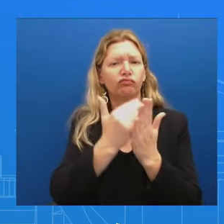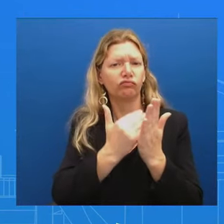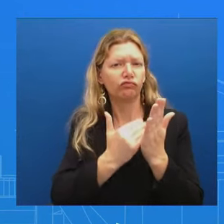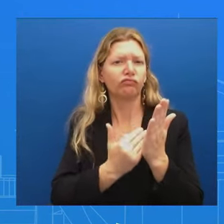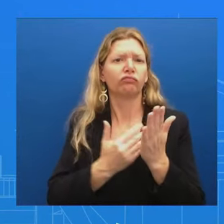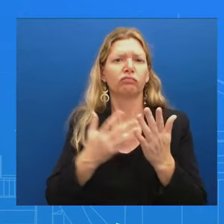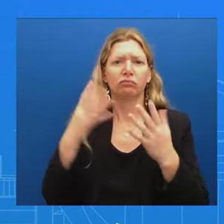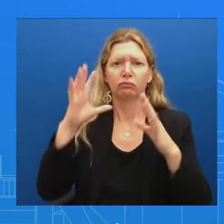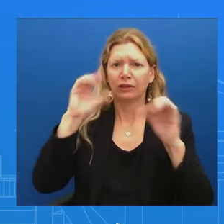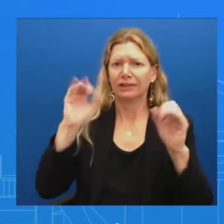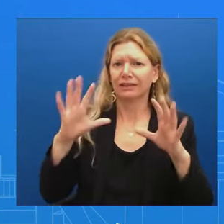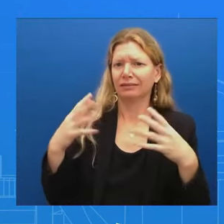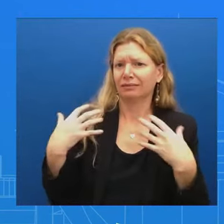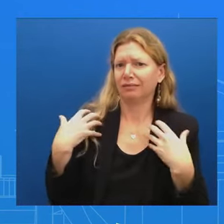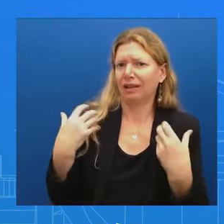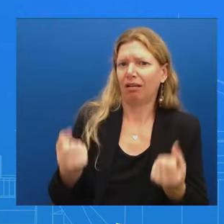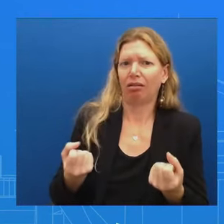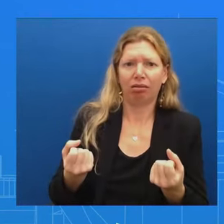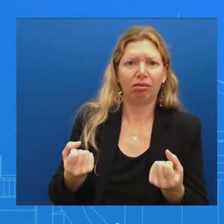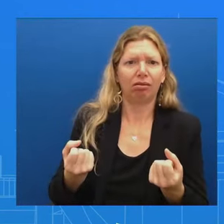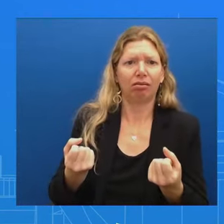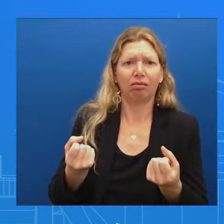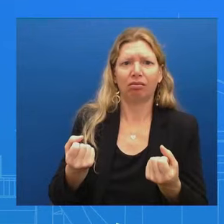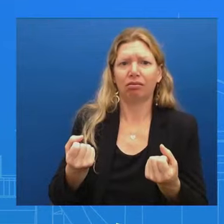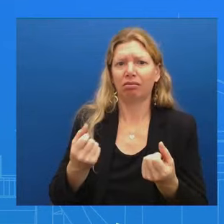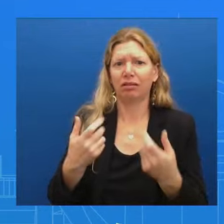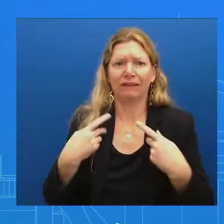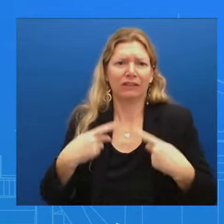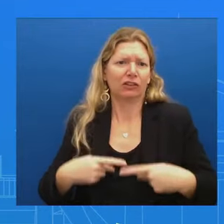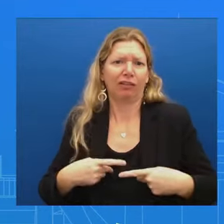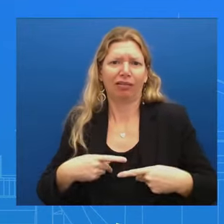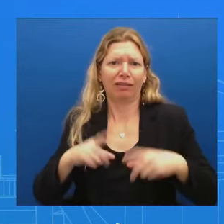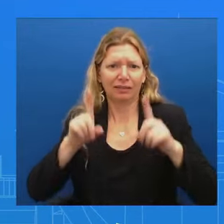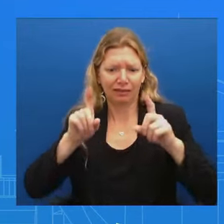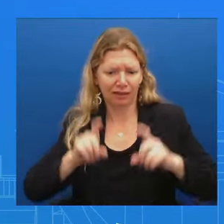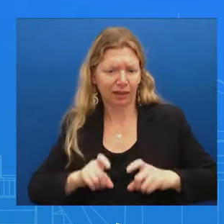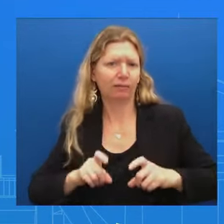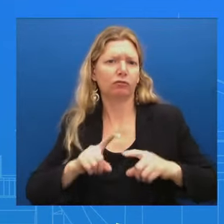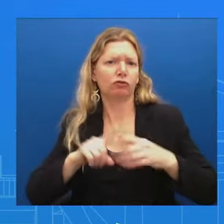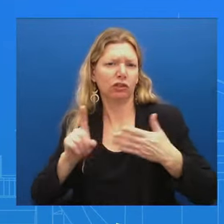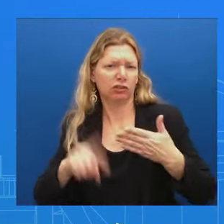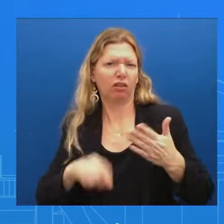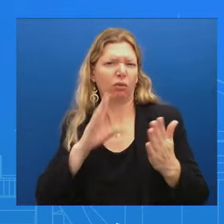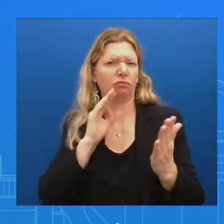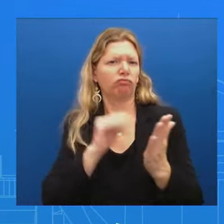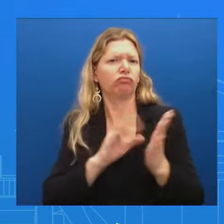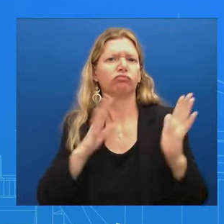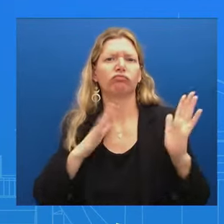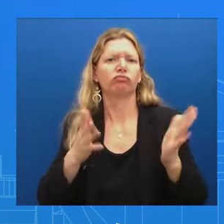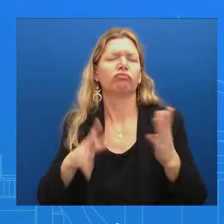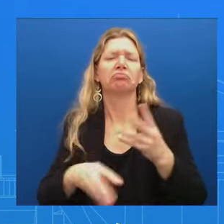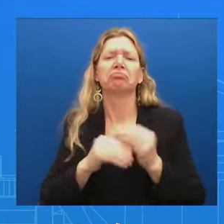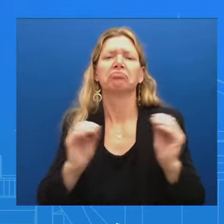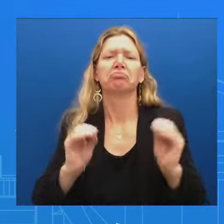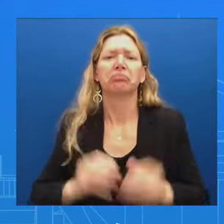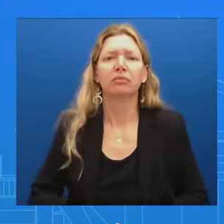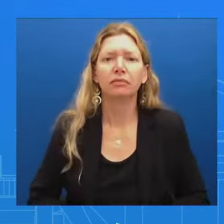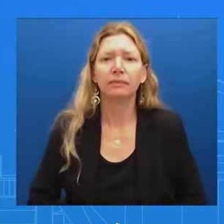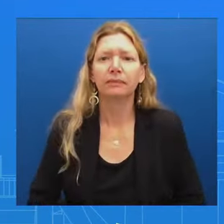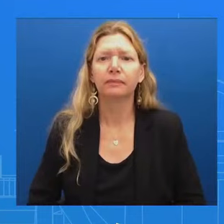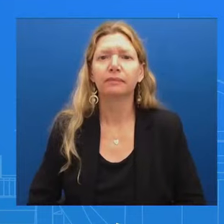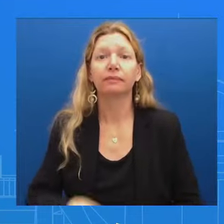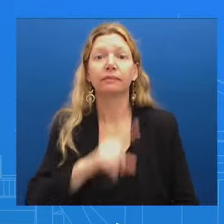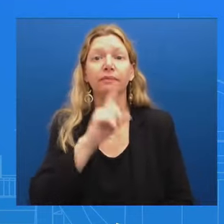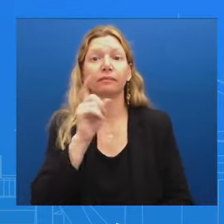Medical Physical And so I'm just going to leave it there I don't have anything else to add Go ahead Jared Just curious To sort of follow up And get some clarity